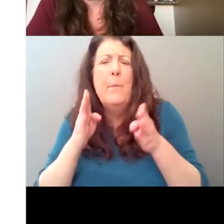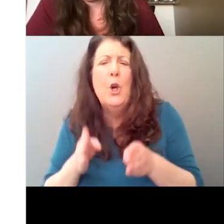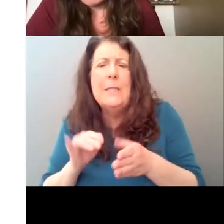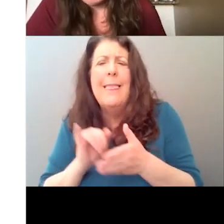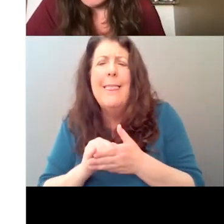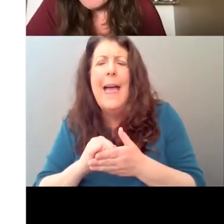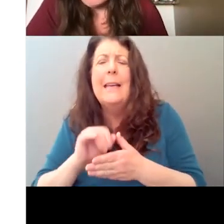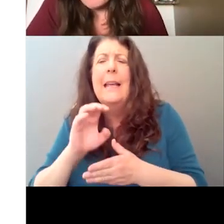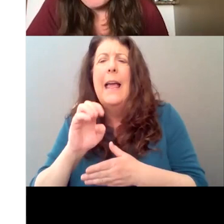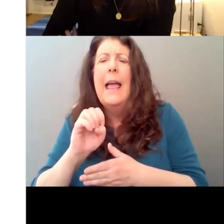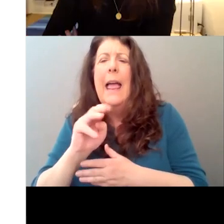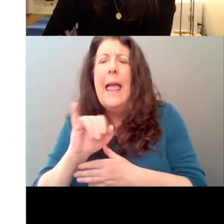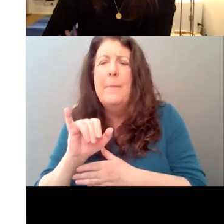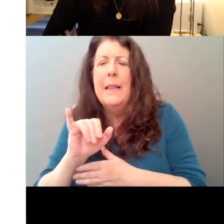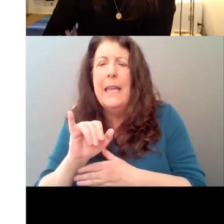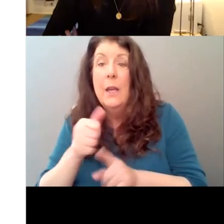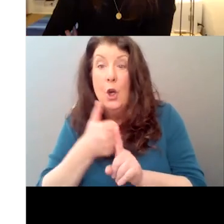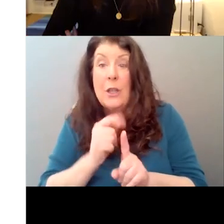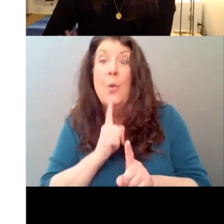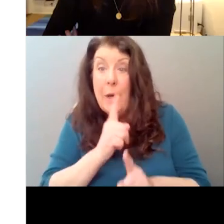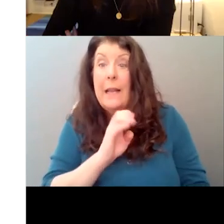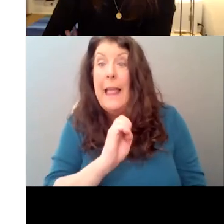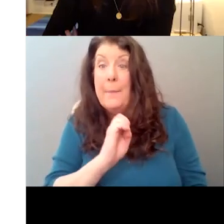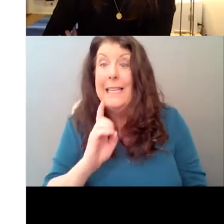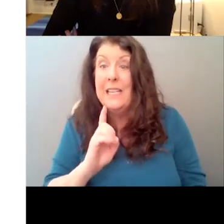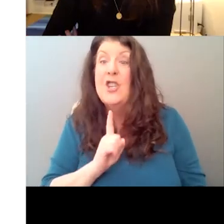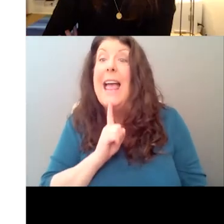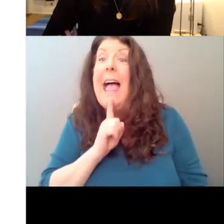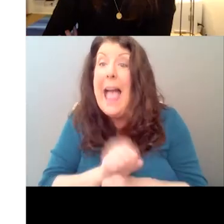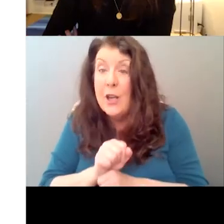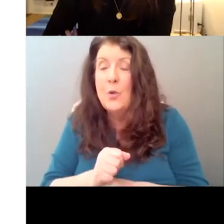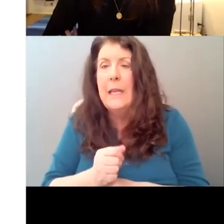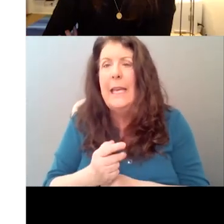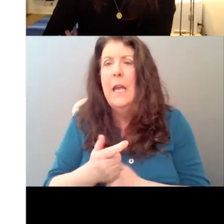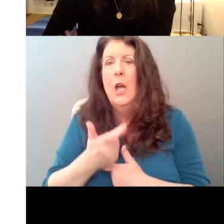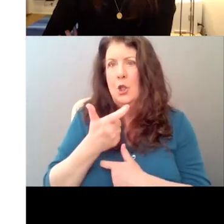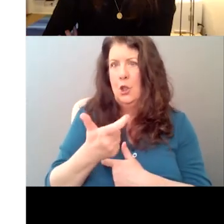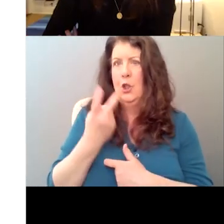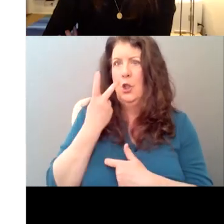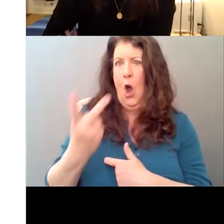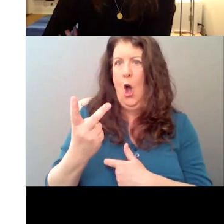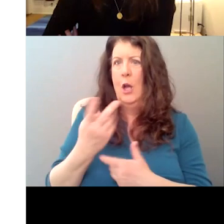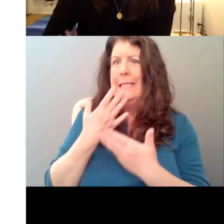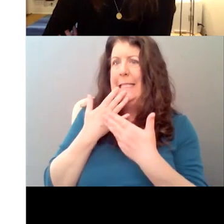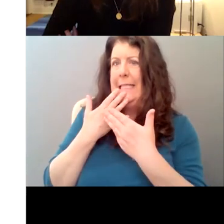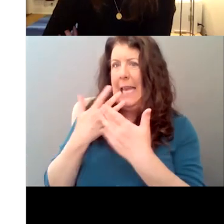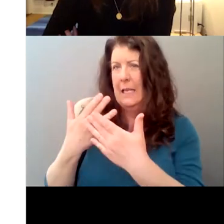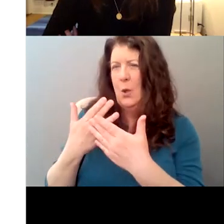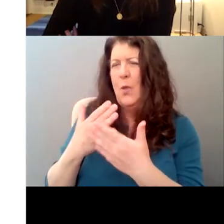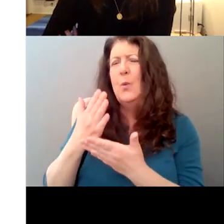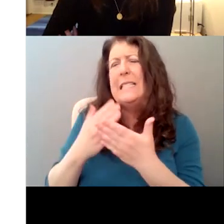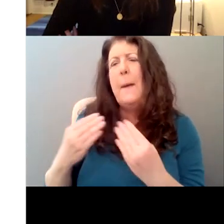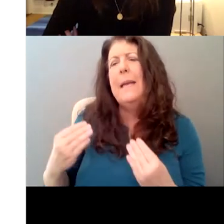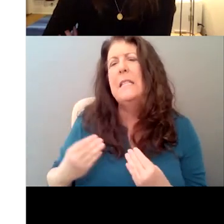would say that perhaps maybe more the conversation Emily ultimately has with Adelaide bears some, um, like inspiration in that, but she